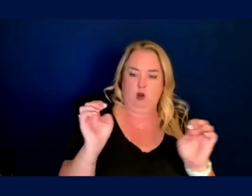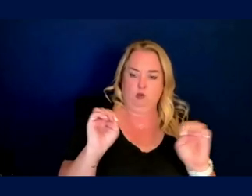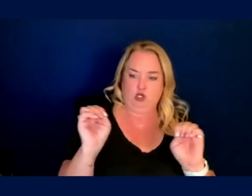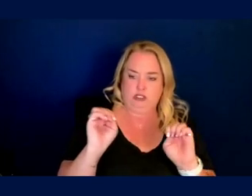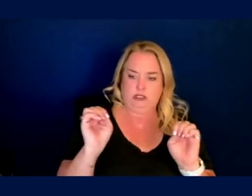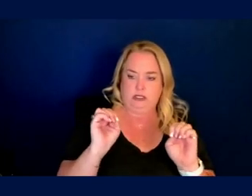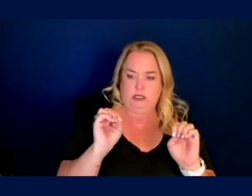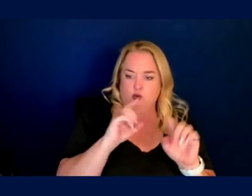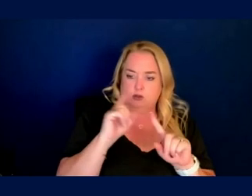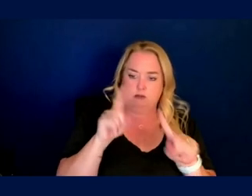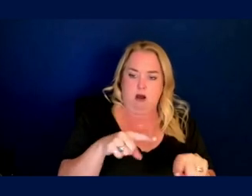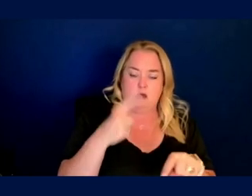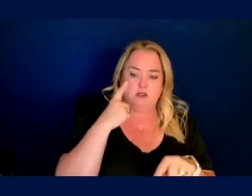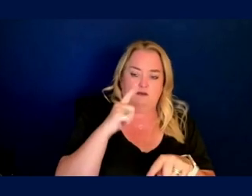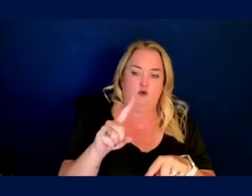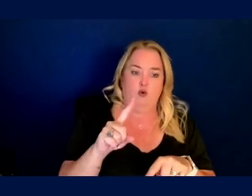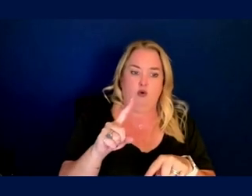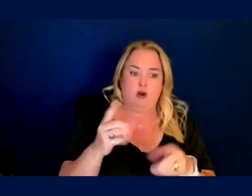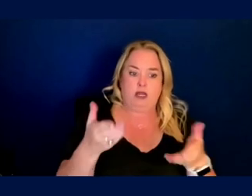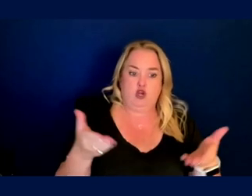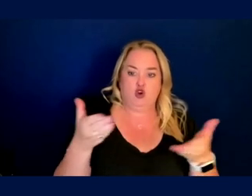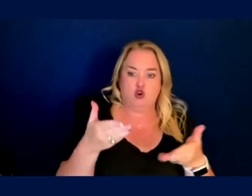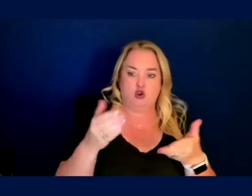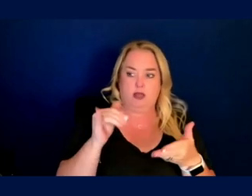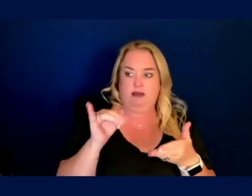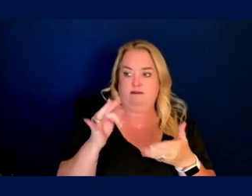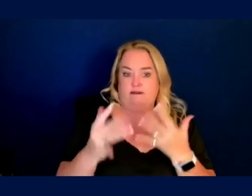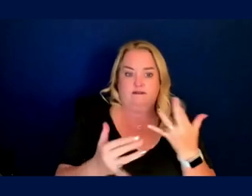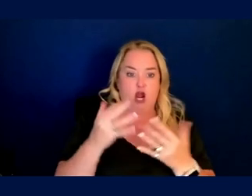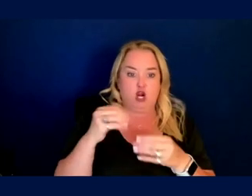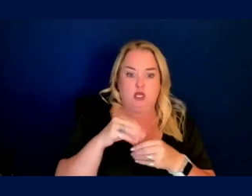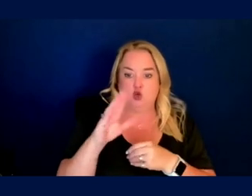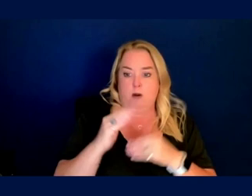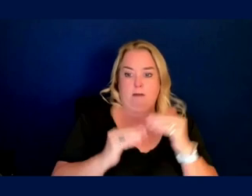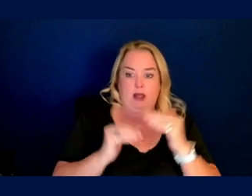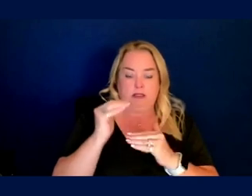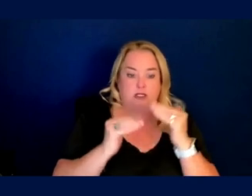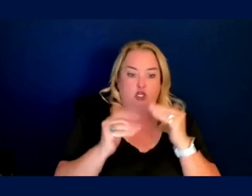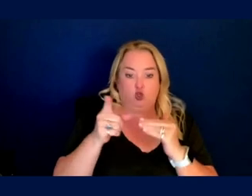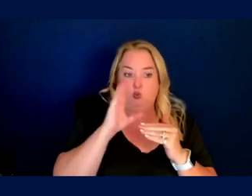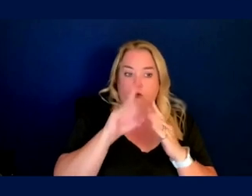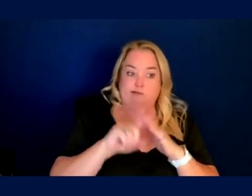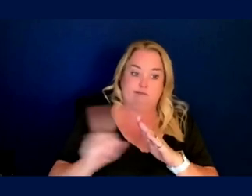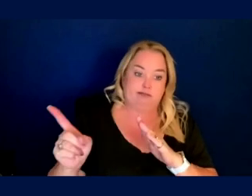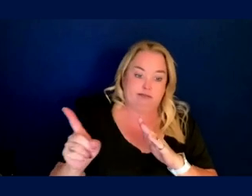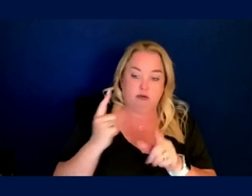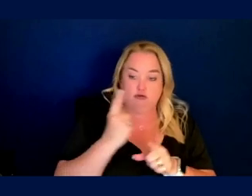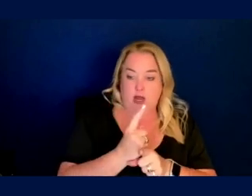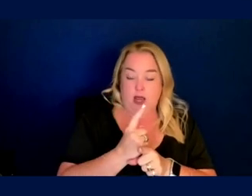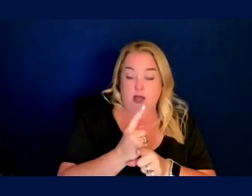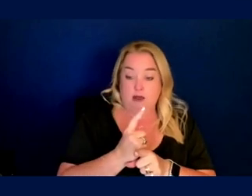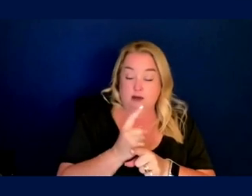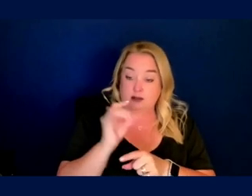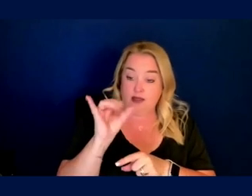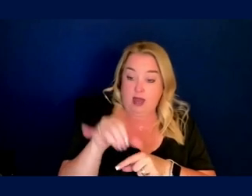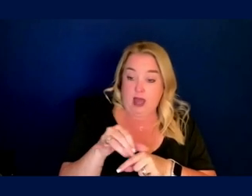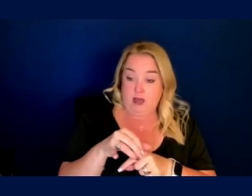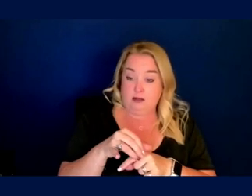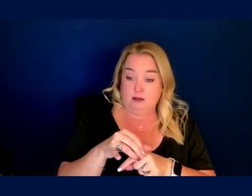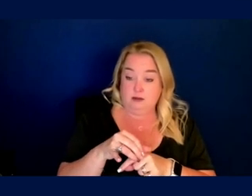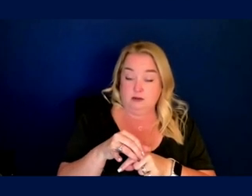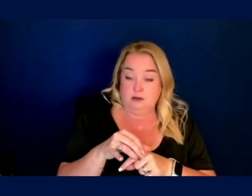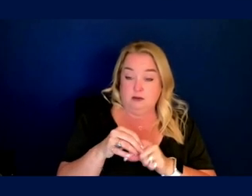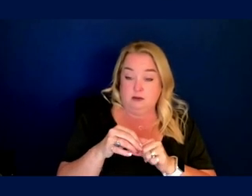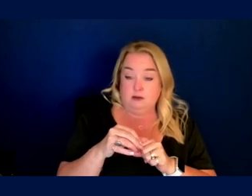for something as simple as there's a fire in your building, evacuate. The response is usually crickets.